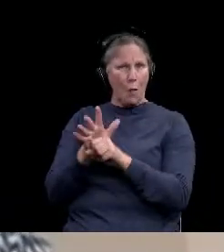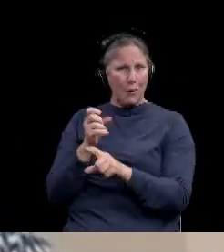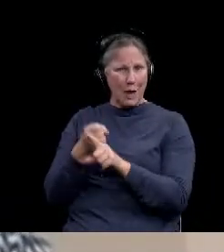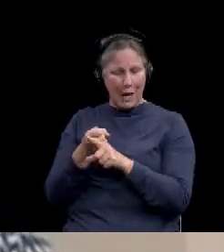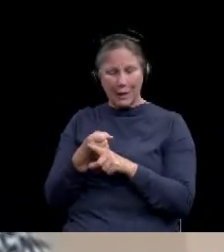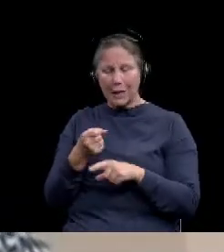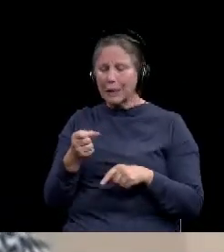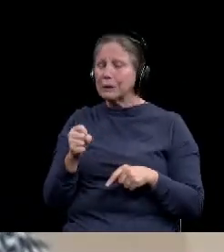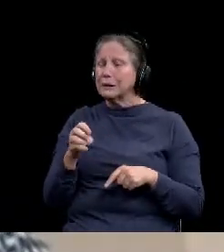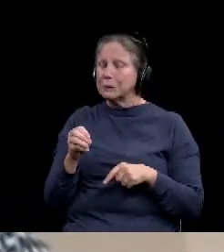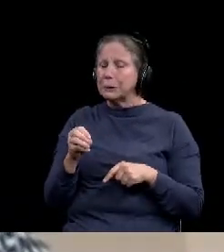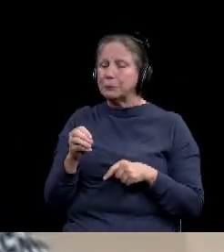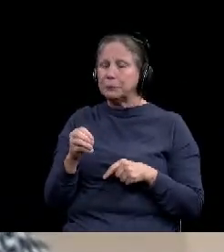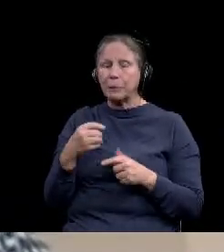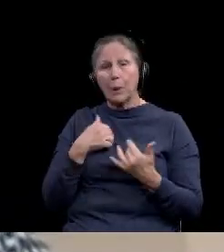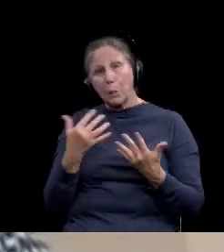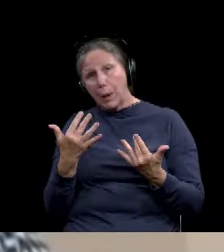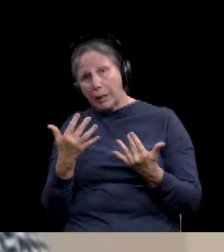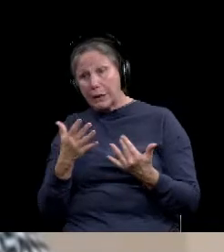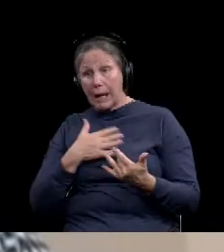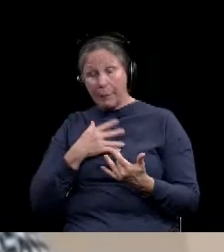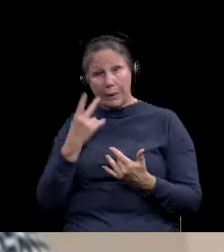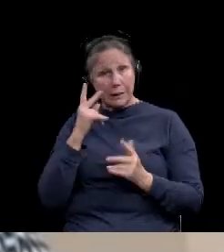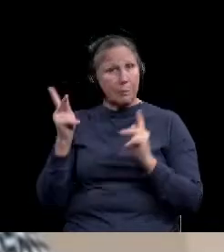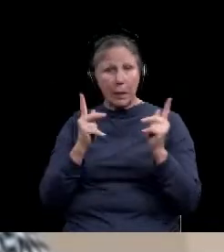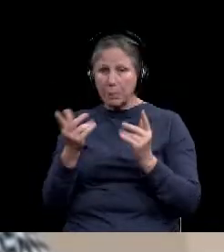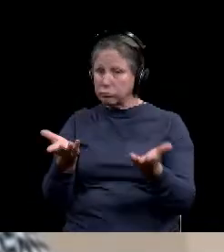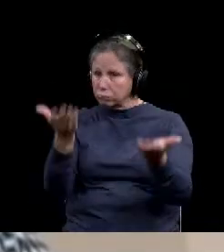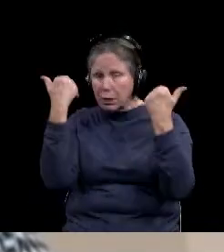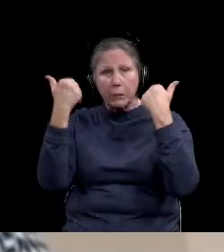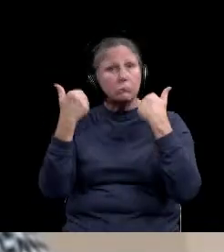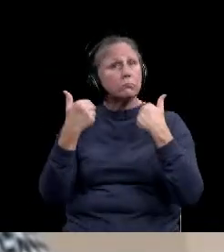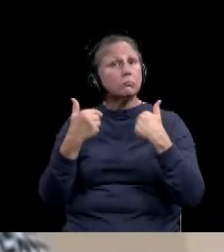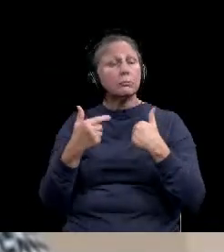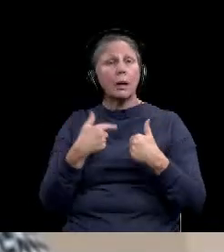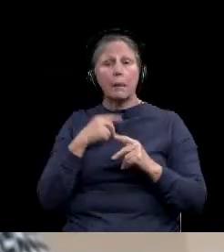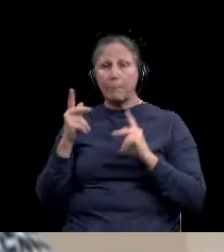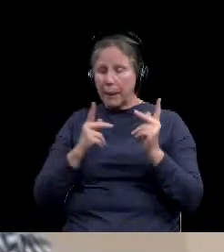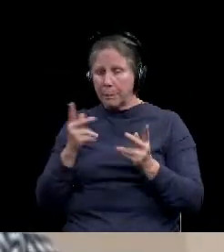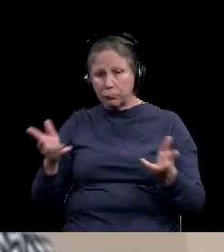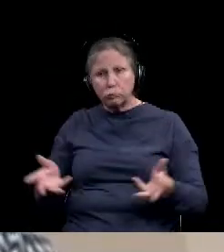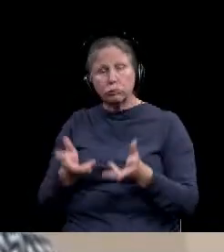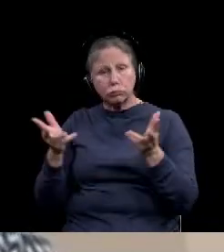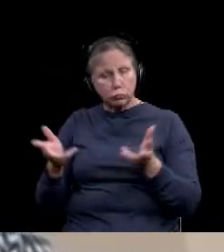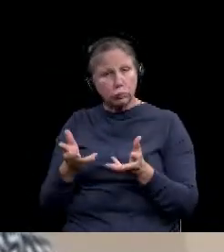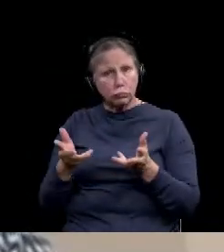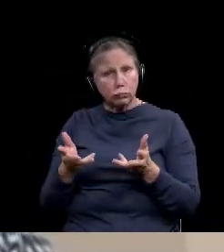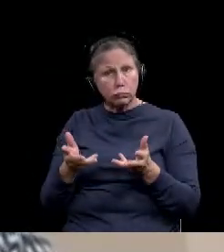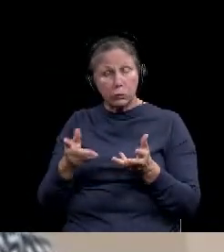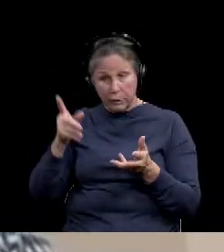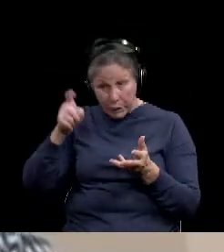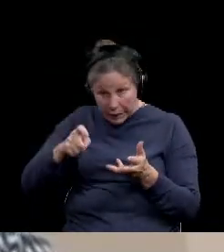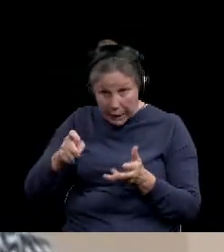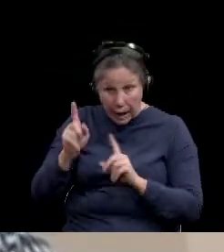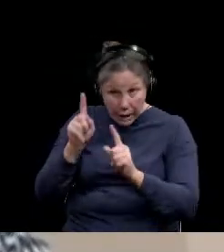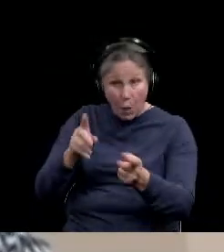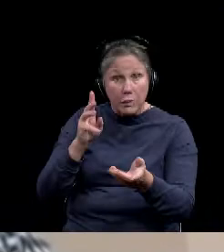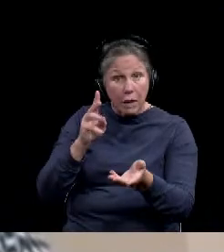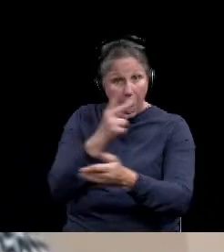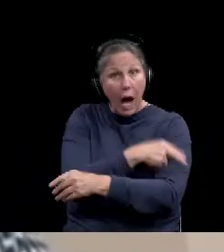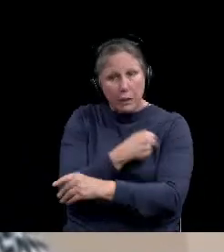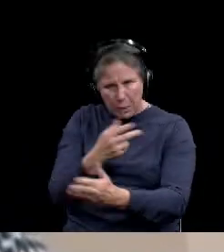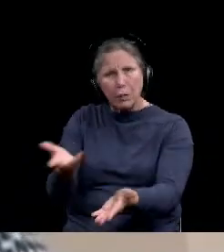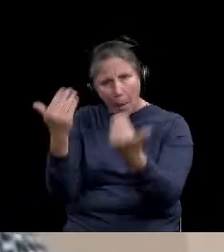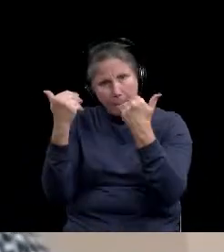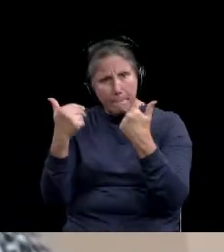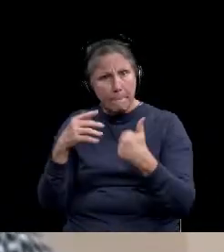So we're waiting and happy to see patients and would like to continue to push people to, if you need emergency care, please come.